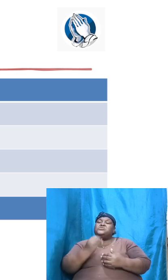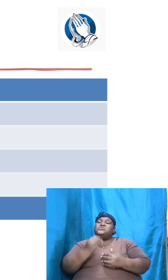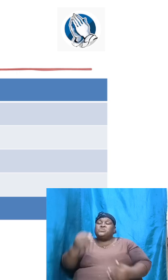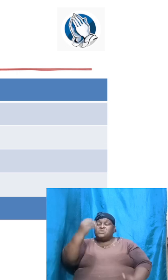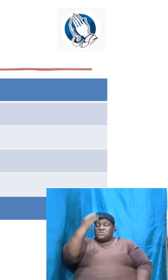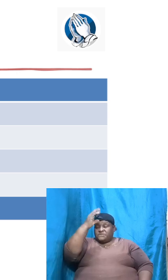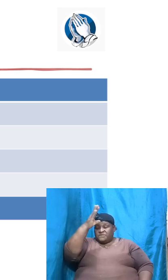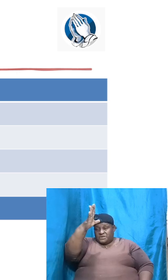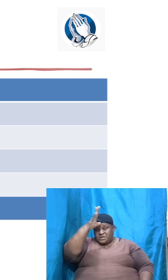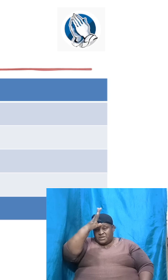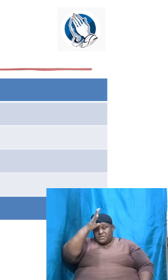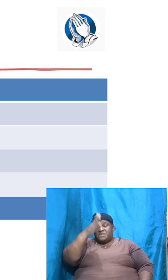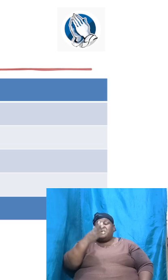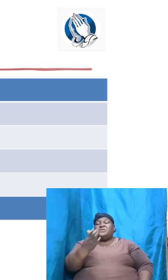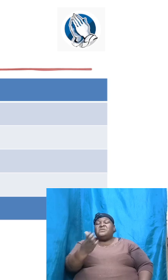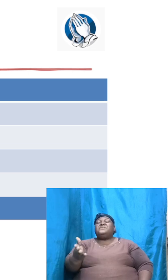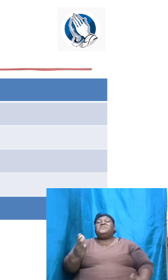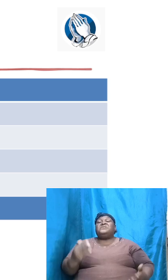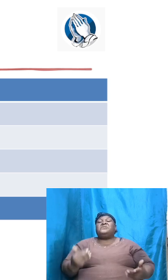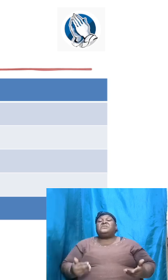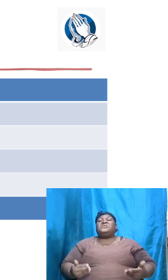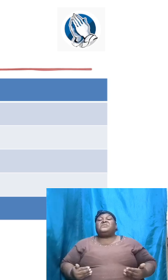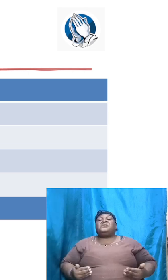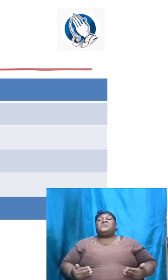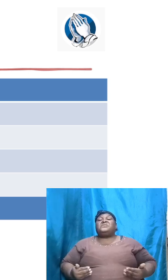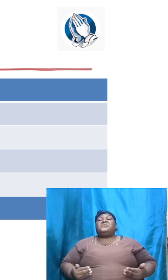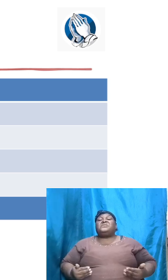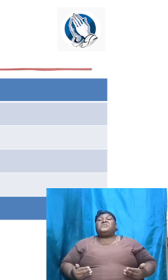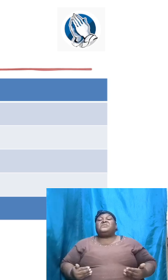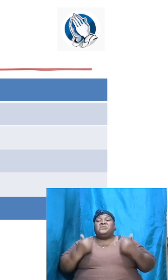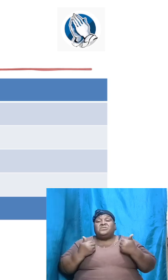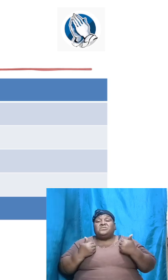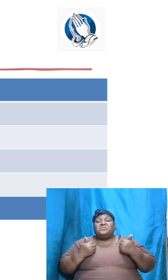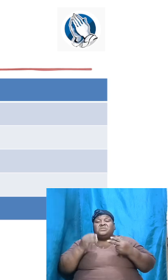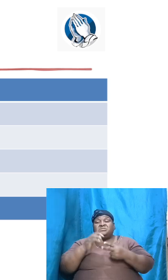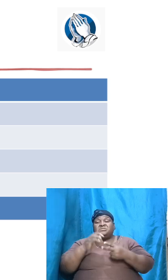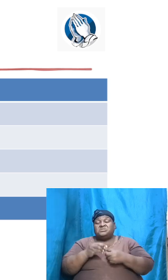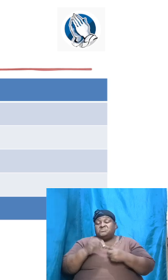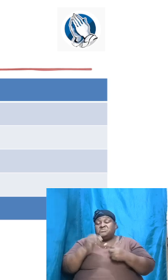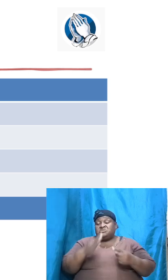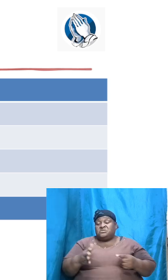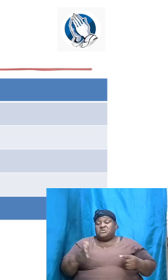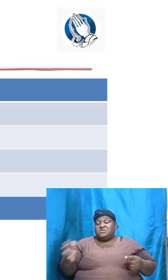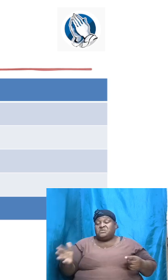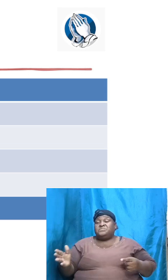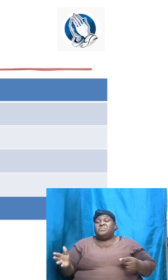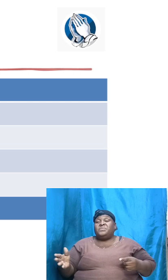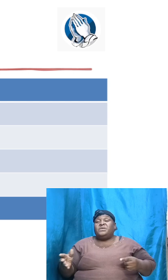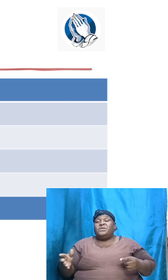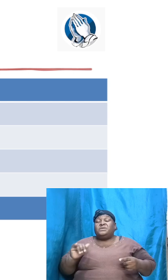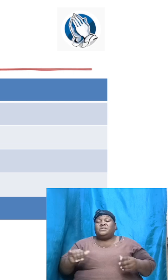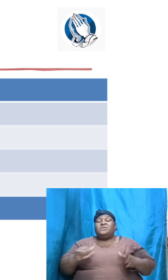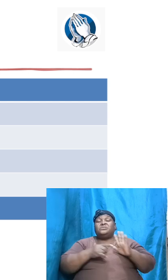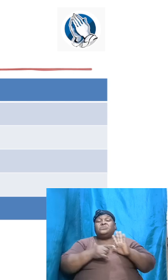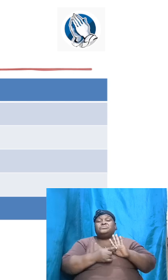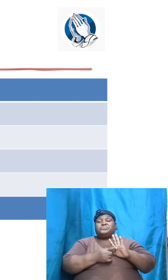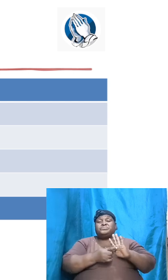them, their lives had some specific things that showed